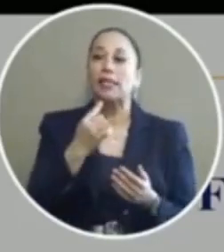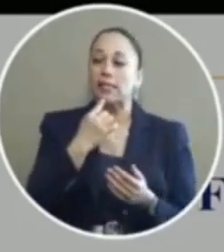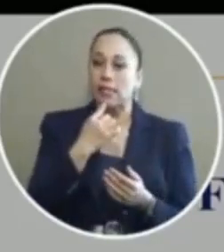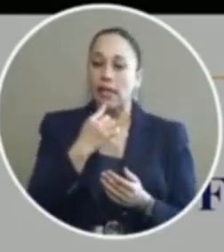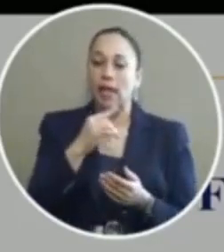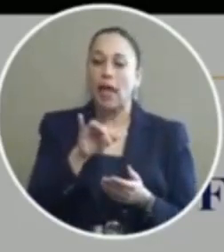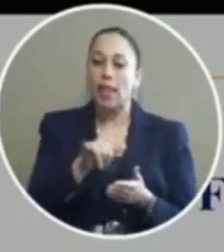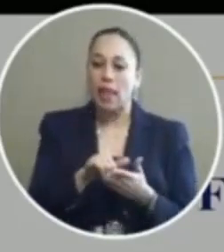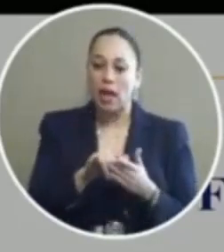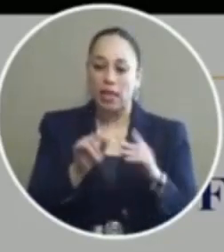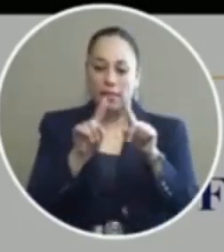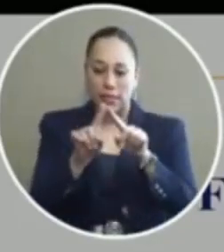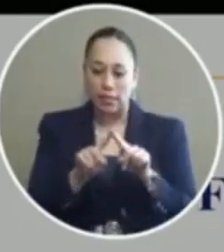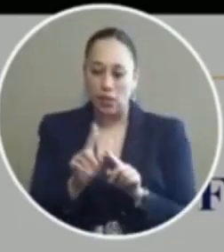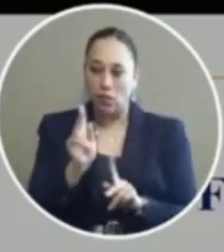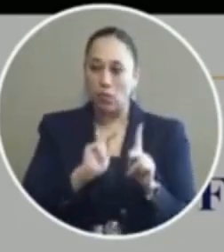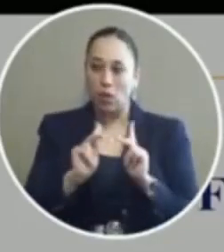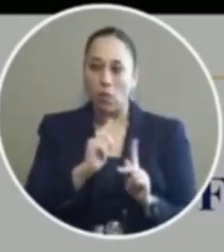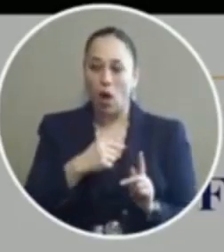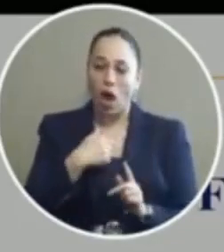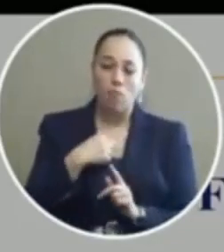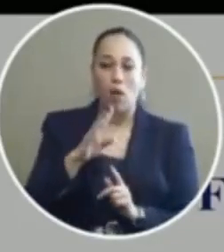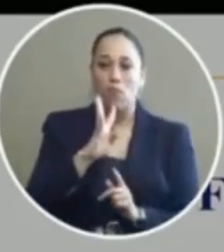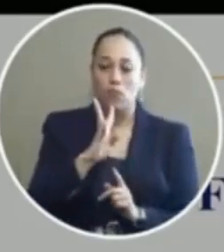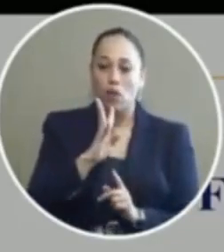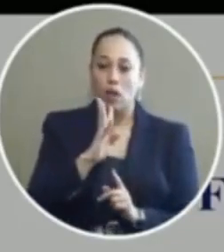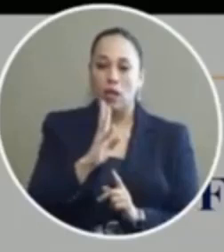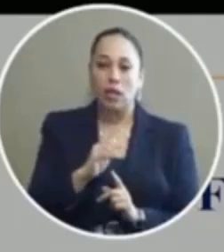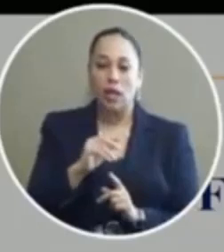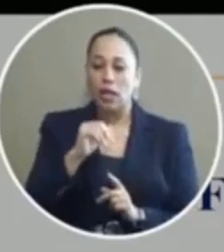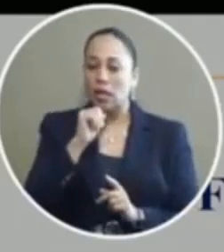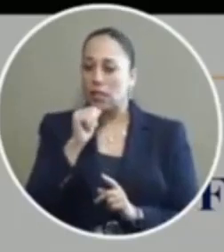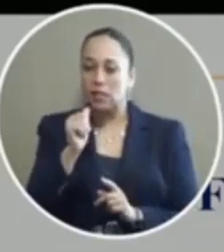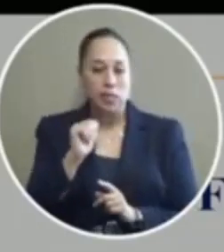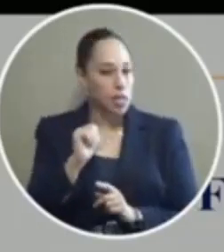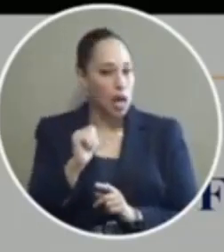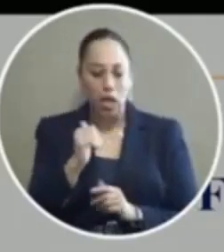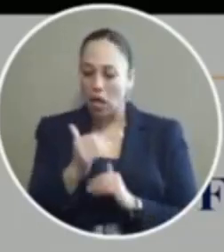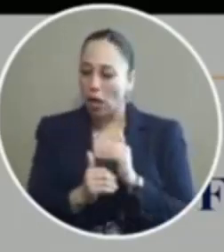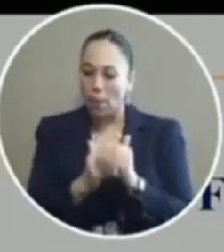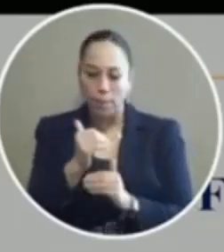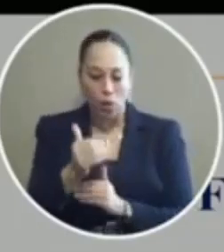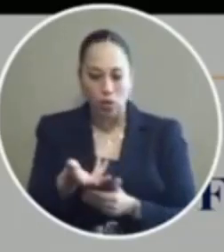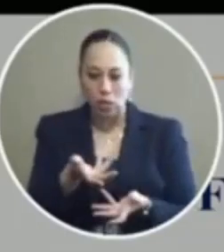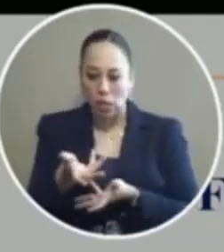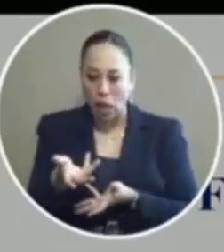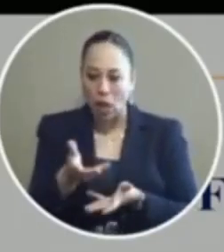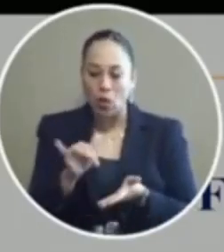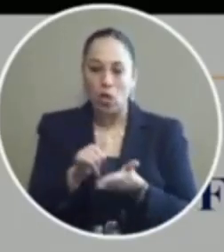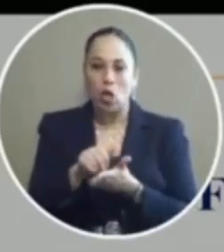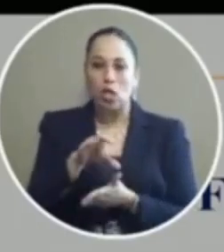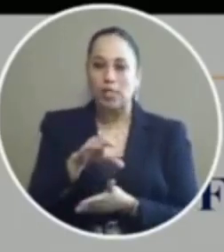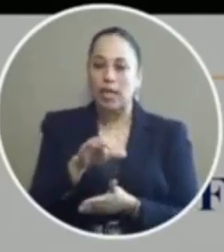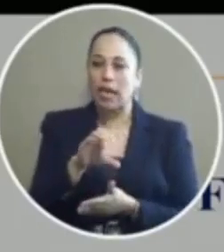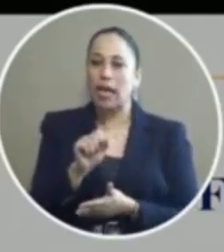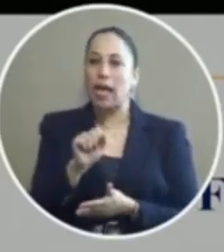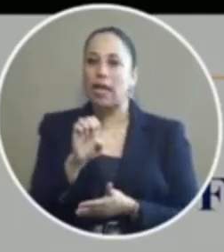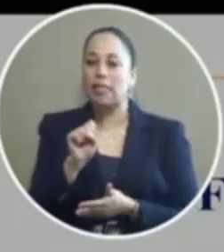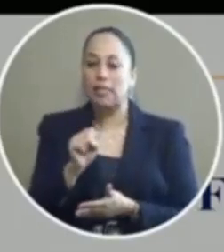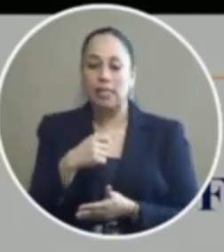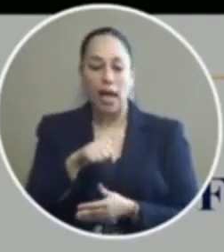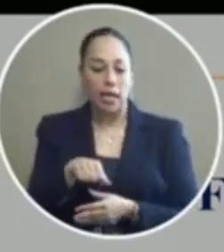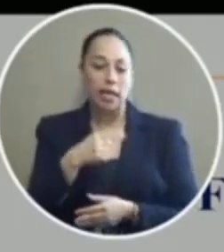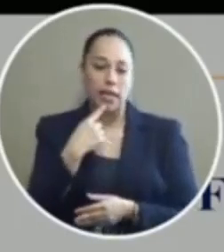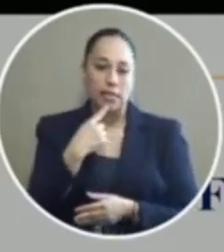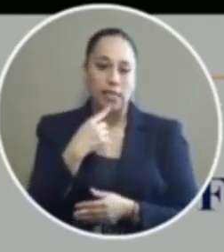various with the various people that I've talked about that there is not currently a process set up to deal with those cases I can tell